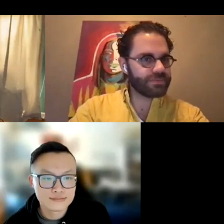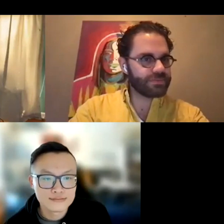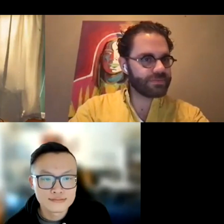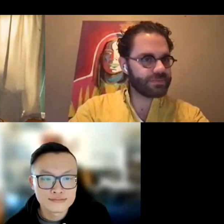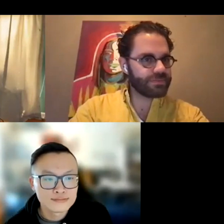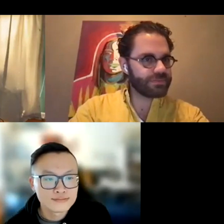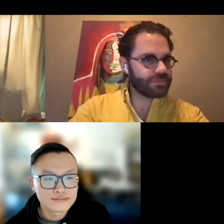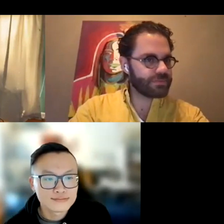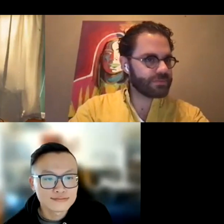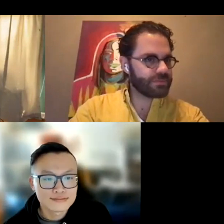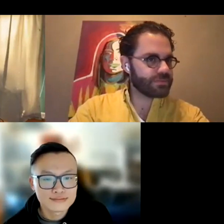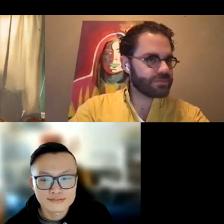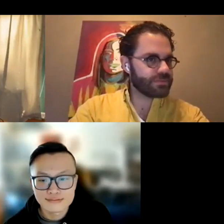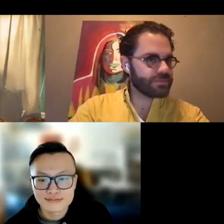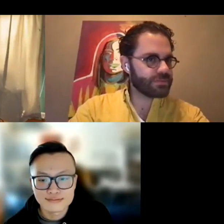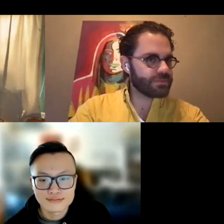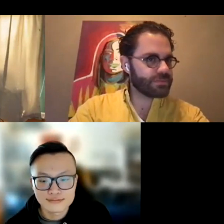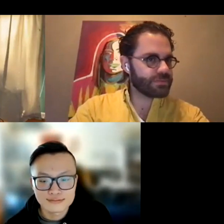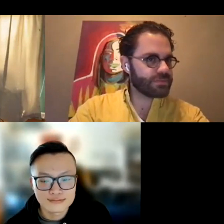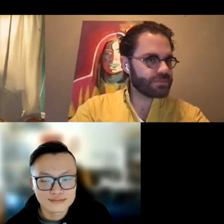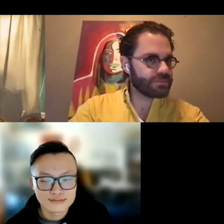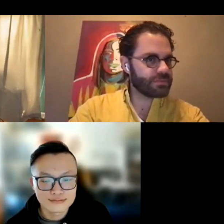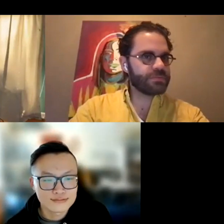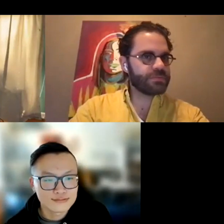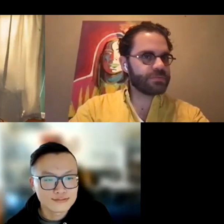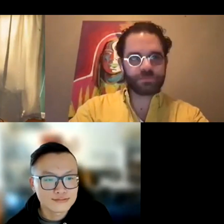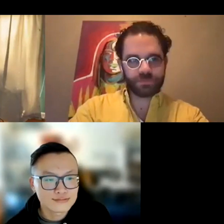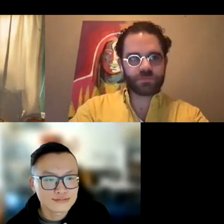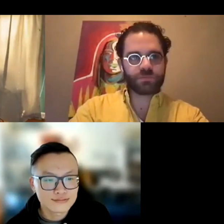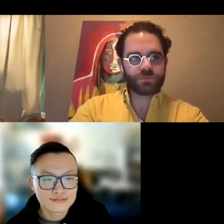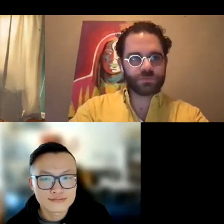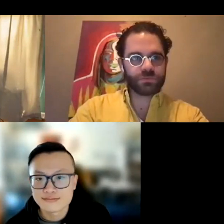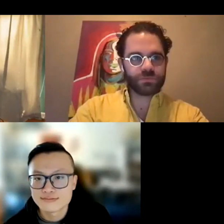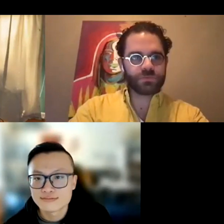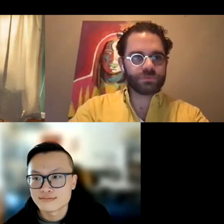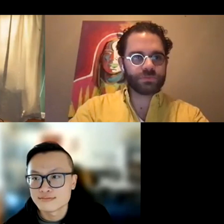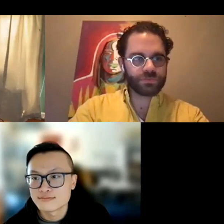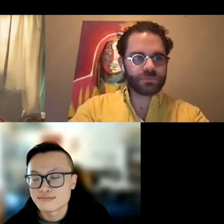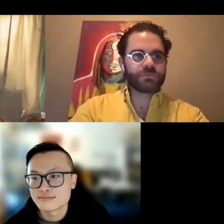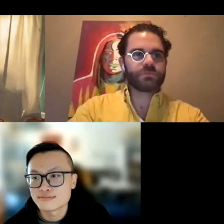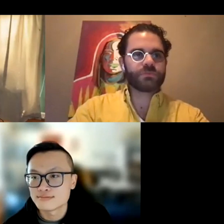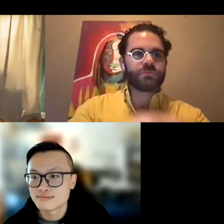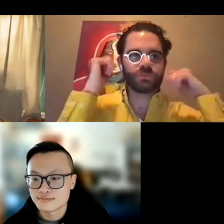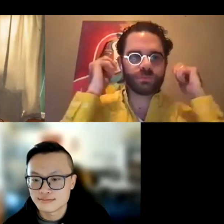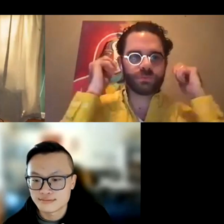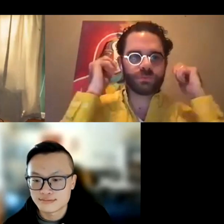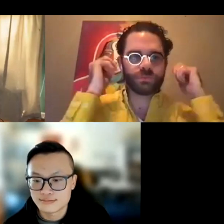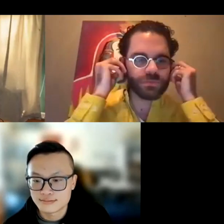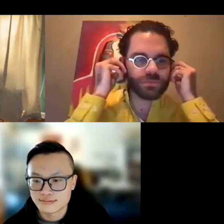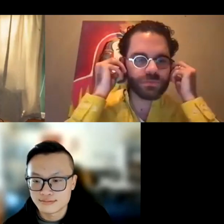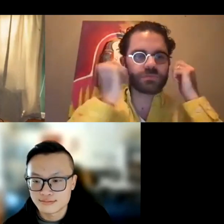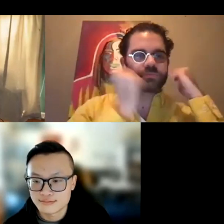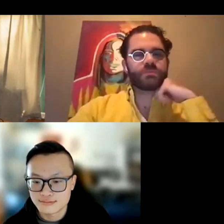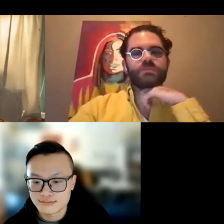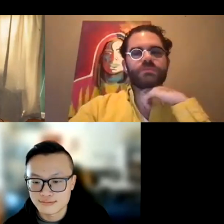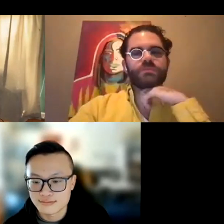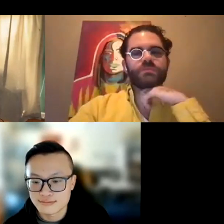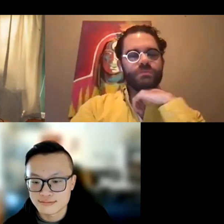So you all participated in some of RespectAbility's pipeline programming. I myself also did the Entertainment Lab